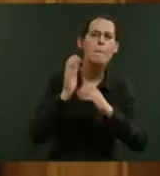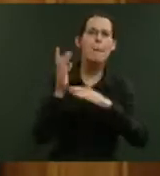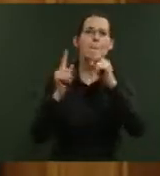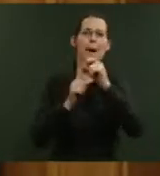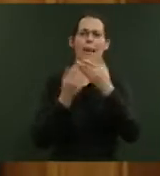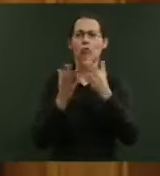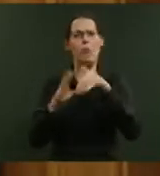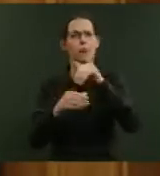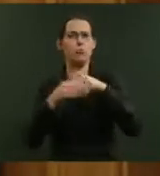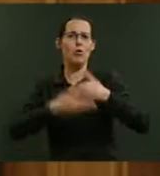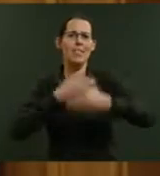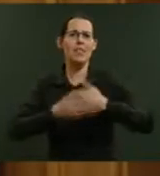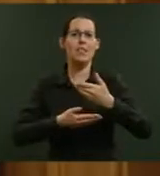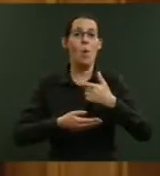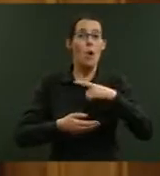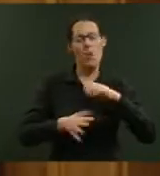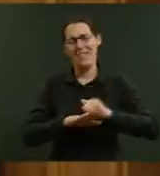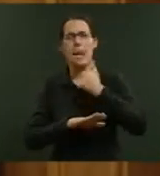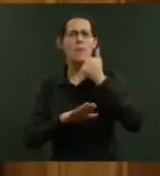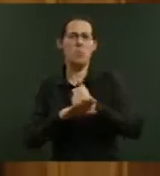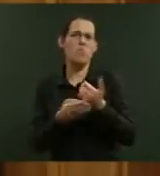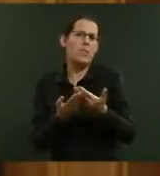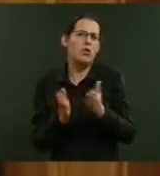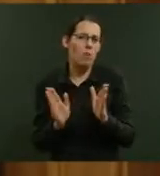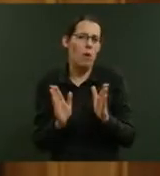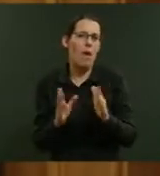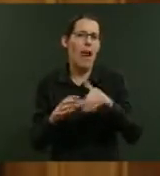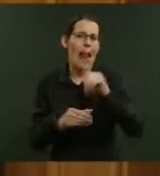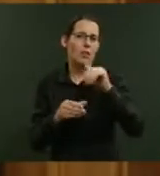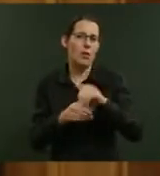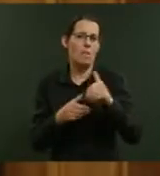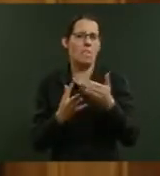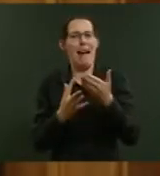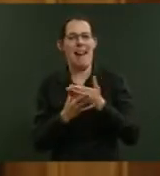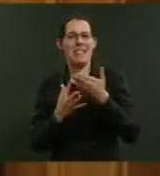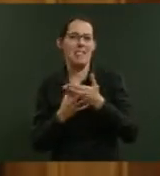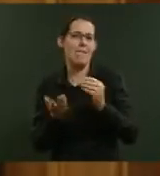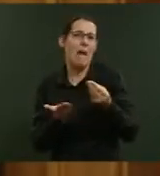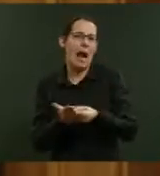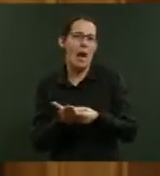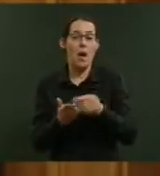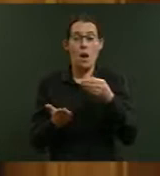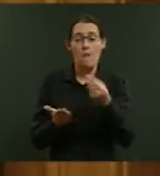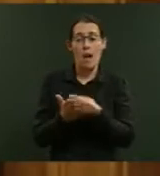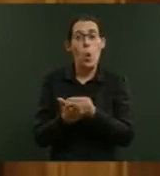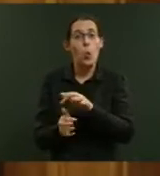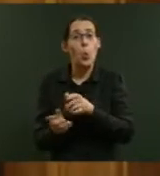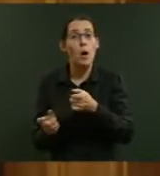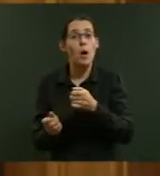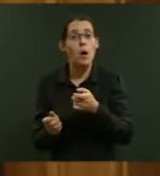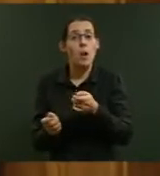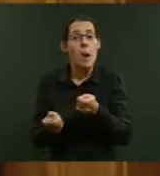of an election access fund. The fund will be administered by the electoral